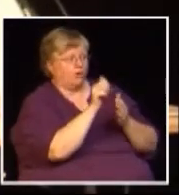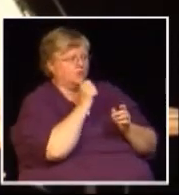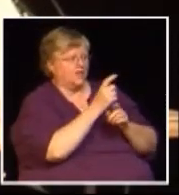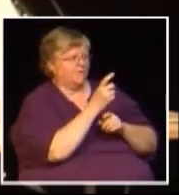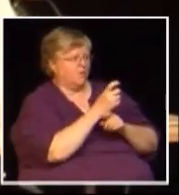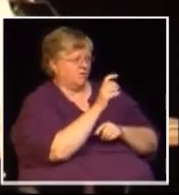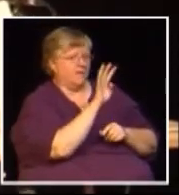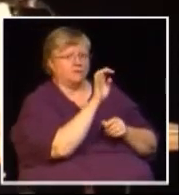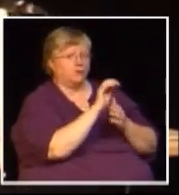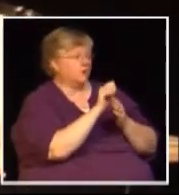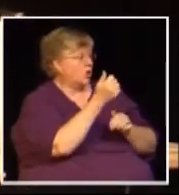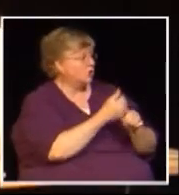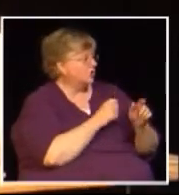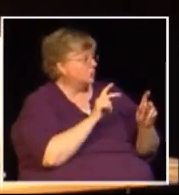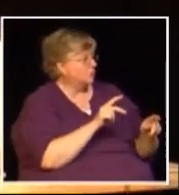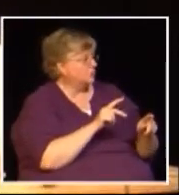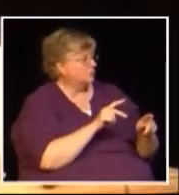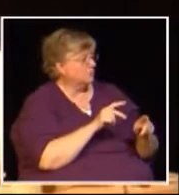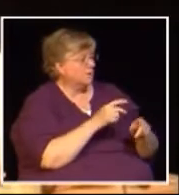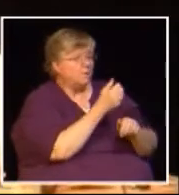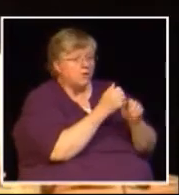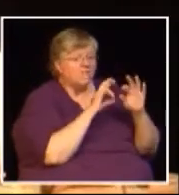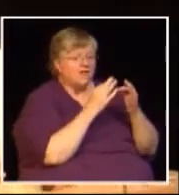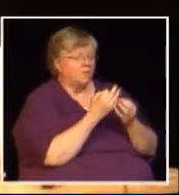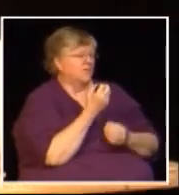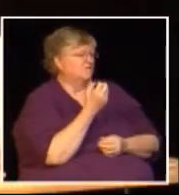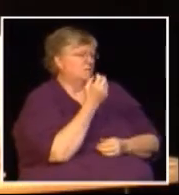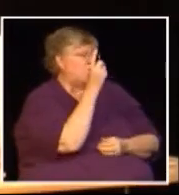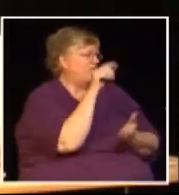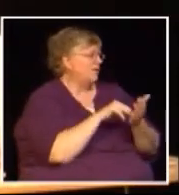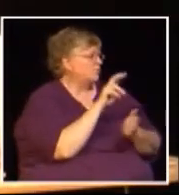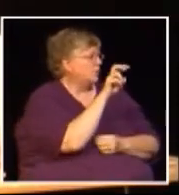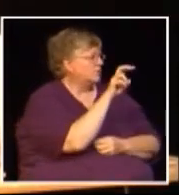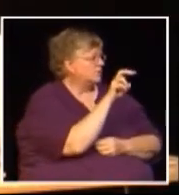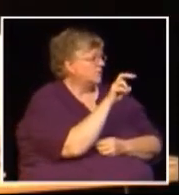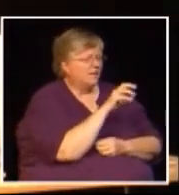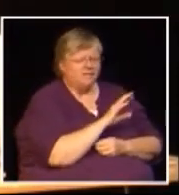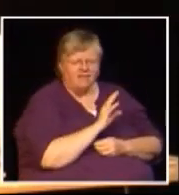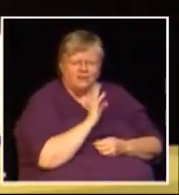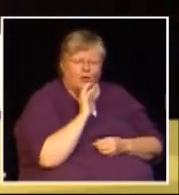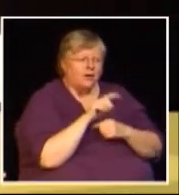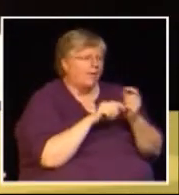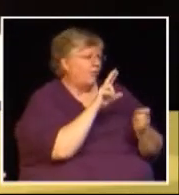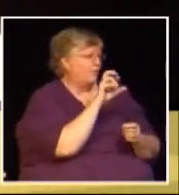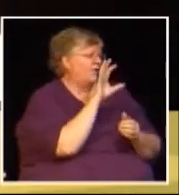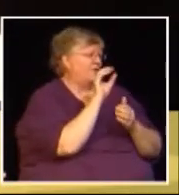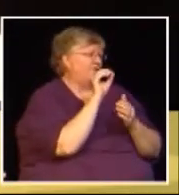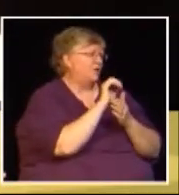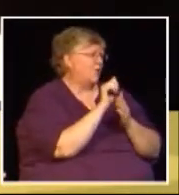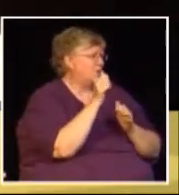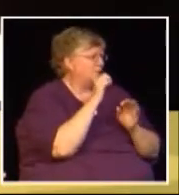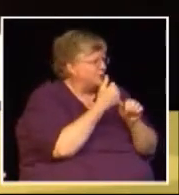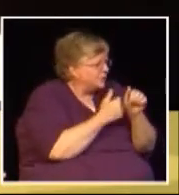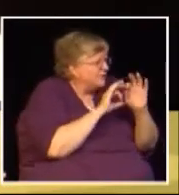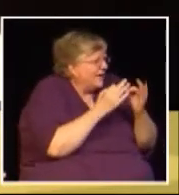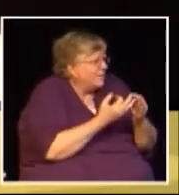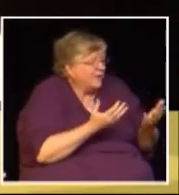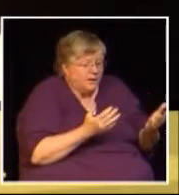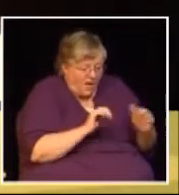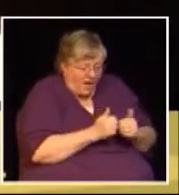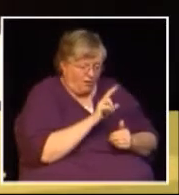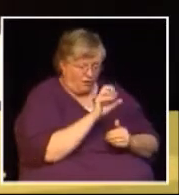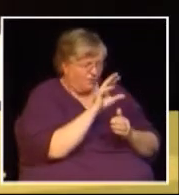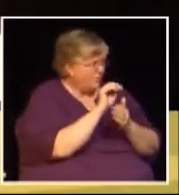dollars a year that's 400 dollars per person okay per family it's about $1200 they keep quoting this $350 per family